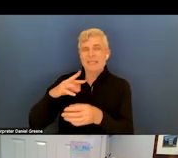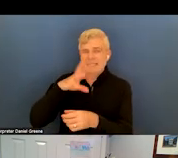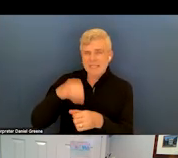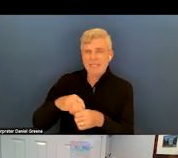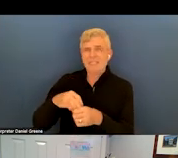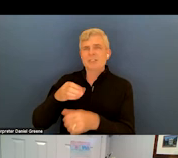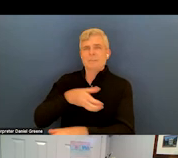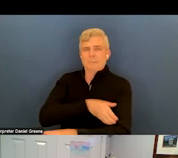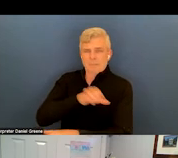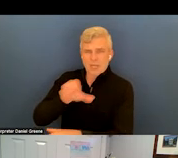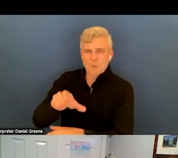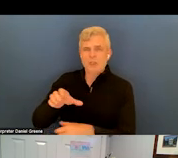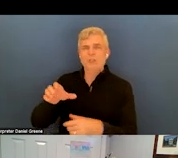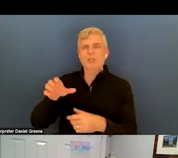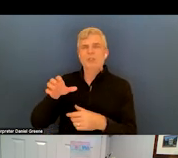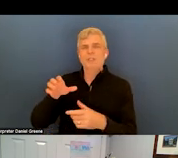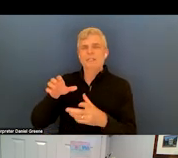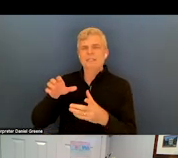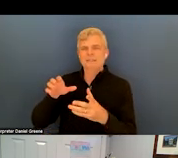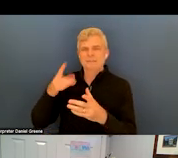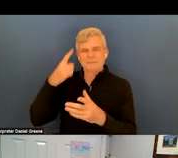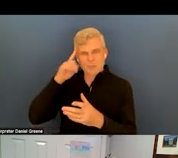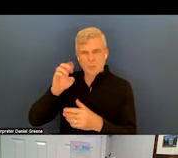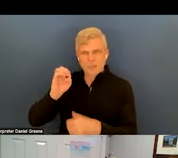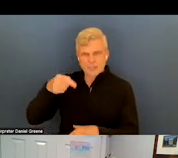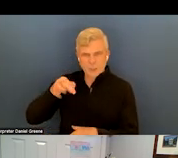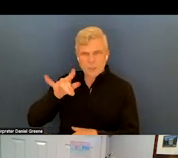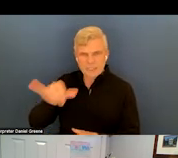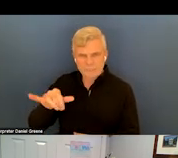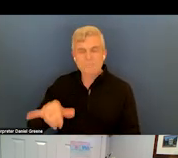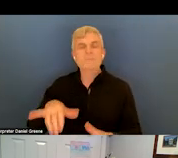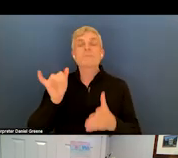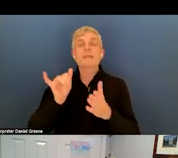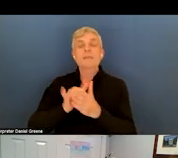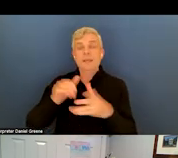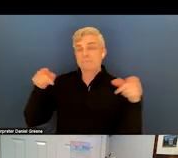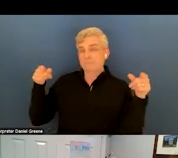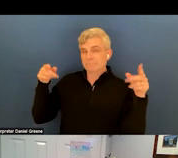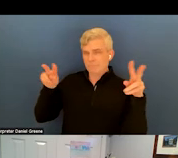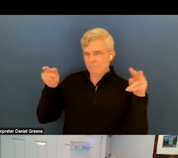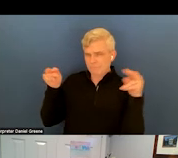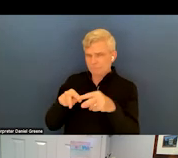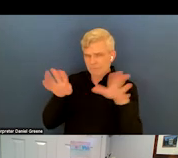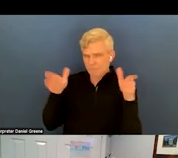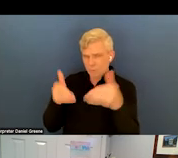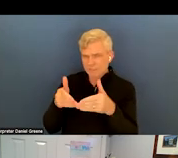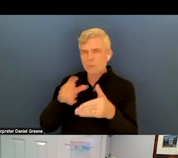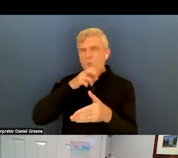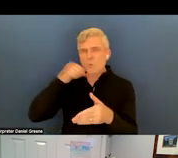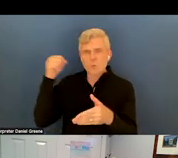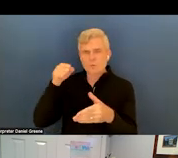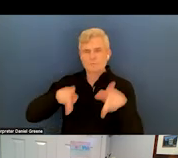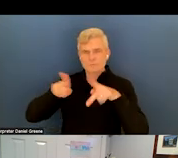organization that targets specifically the older populations. And I think in terms of implementation of 988,